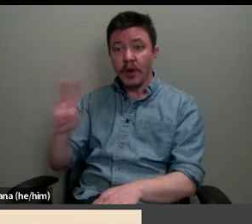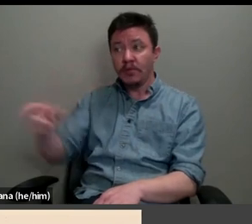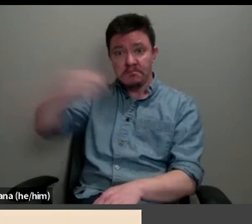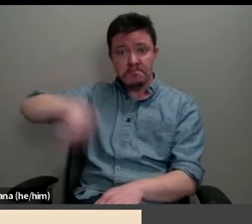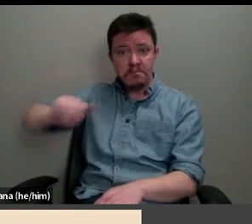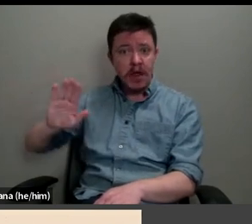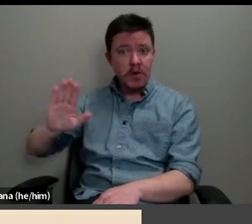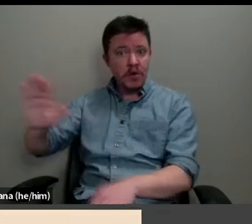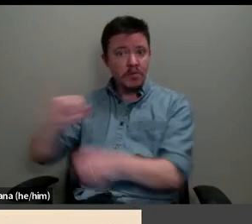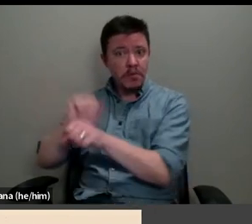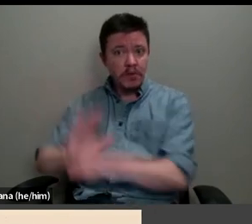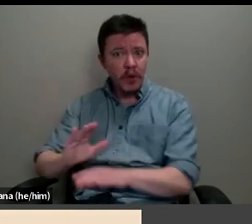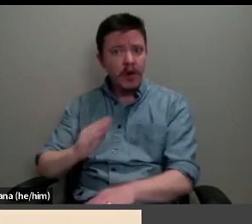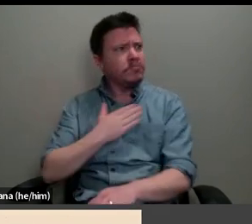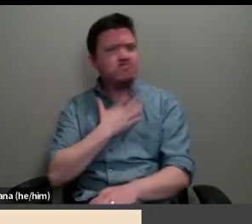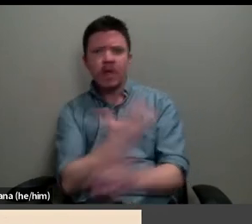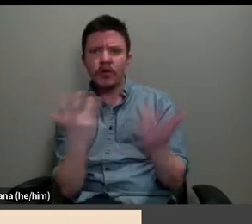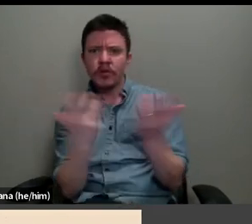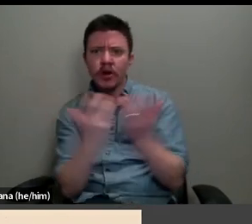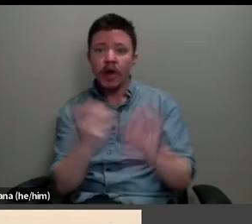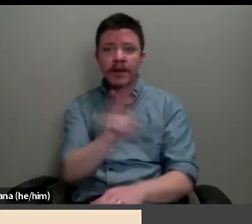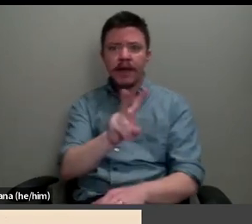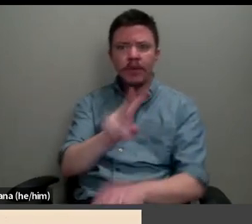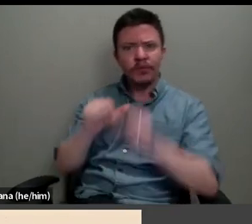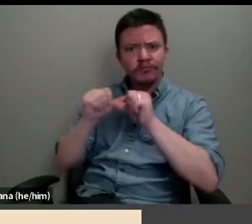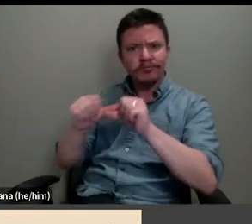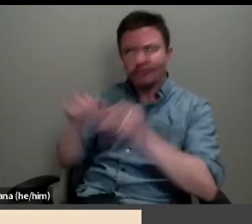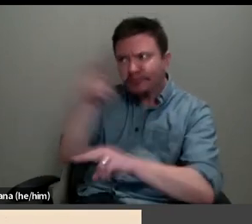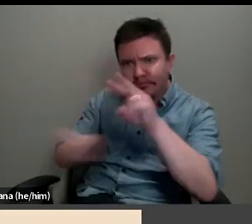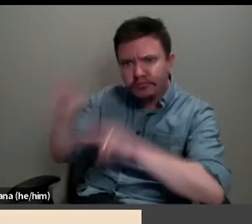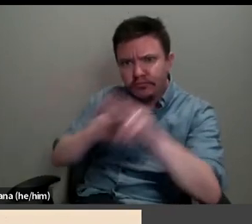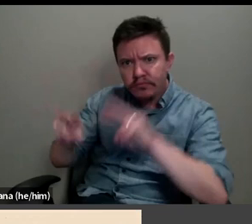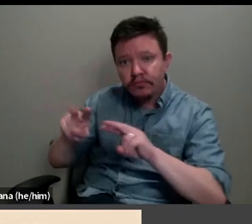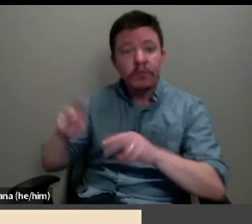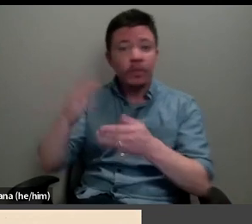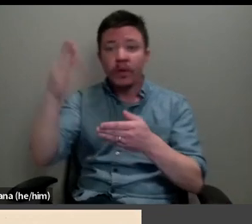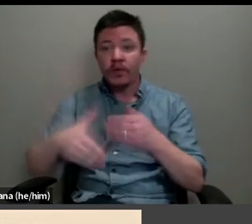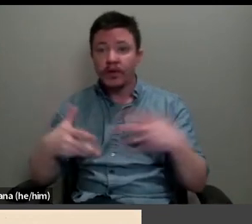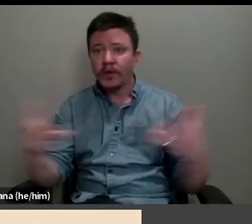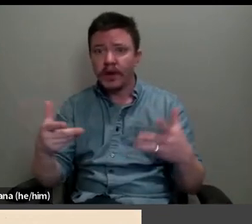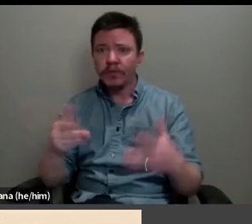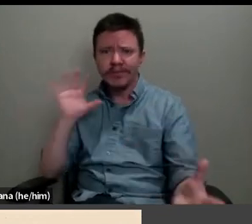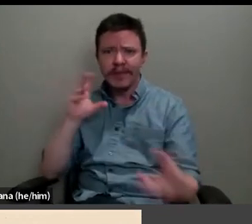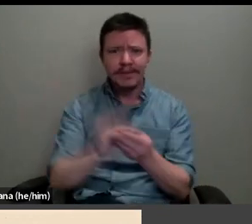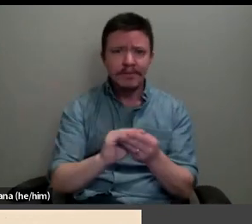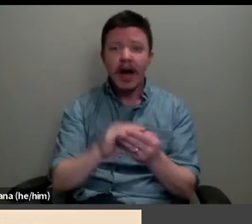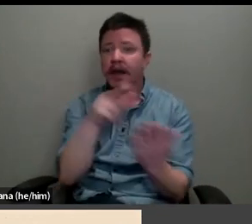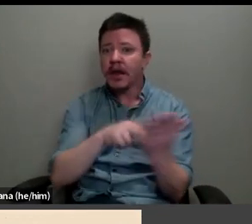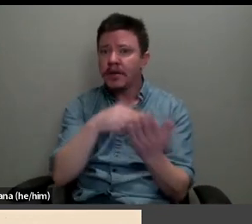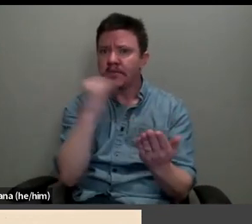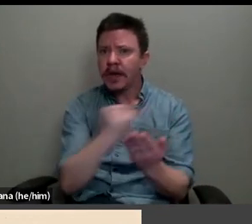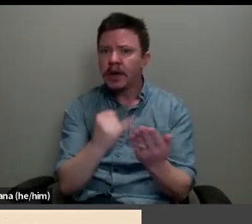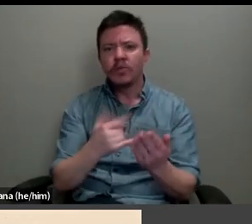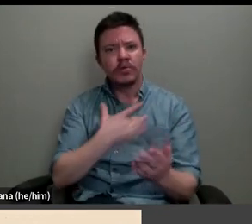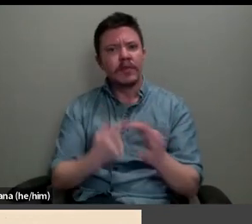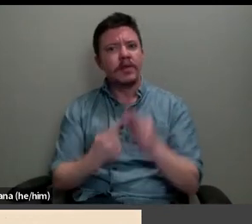accommodate Voyard's persistent observation of the sewing atelier resulted in a body of painted work that is unique among